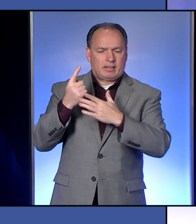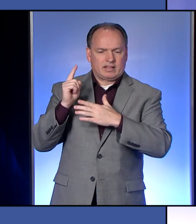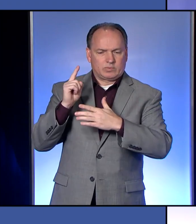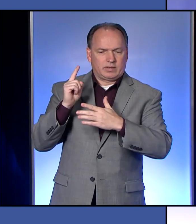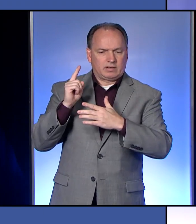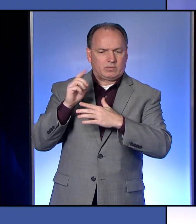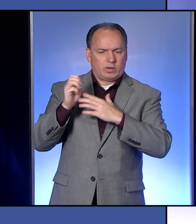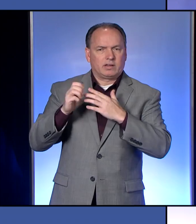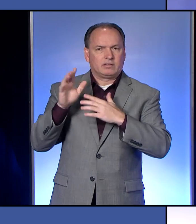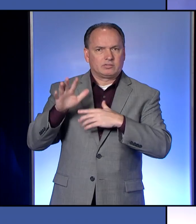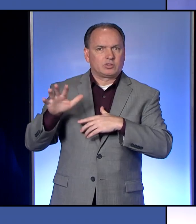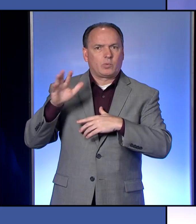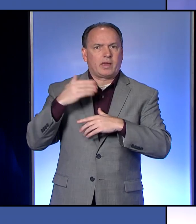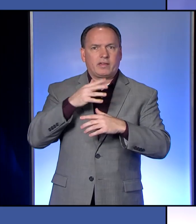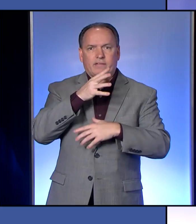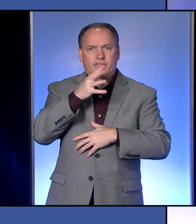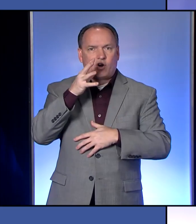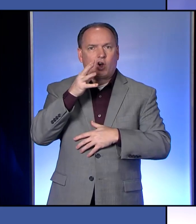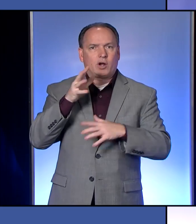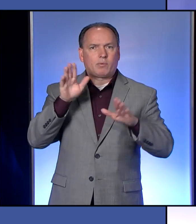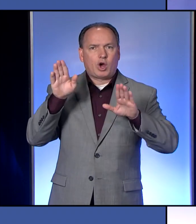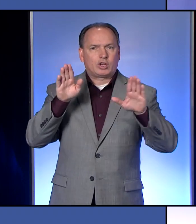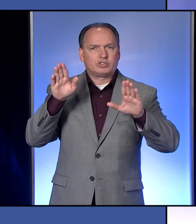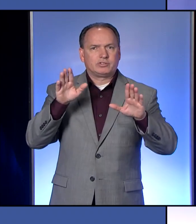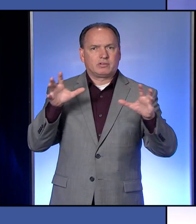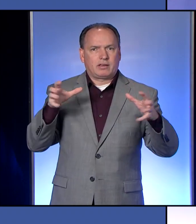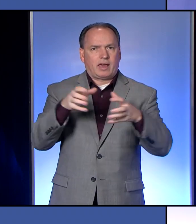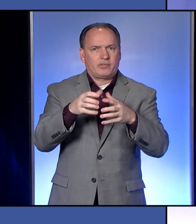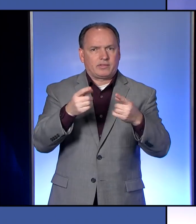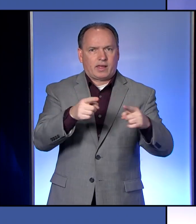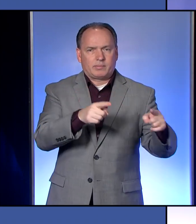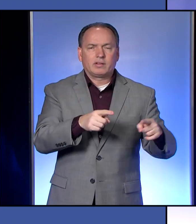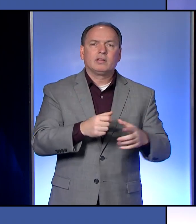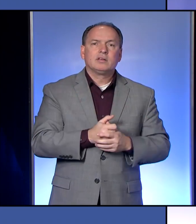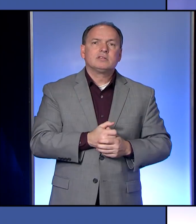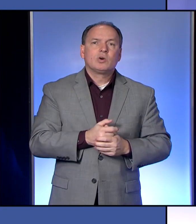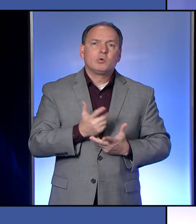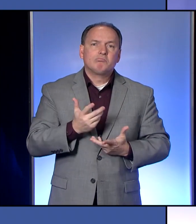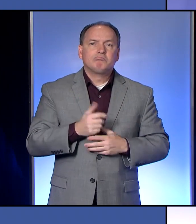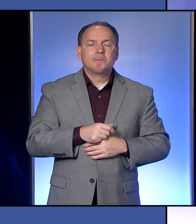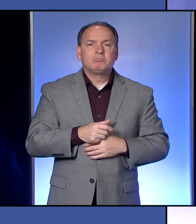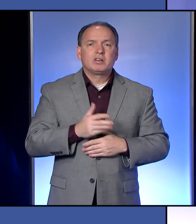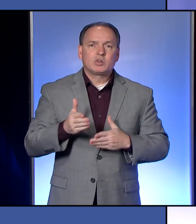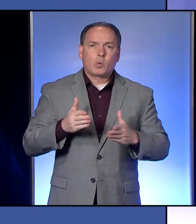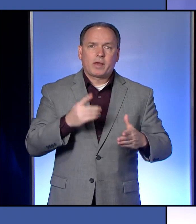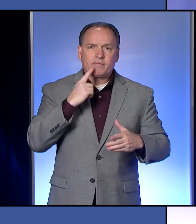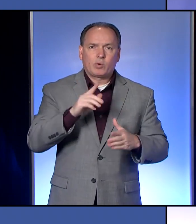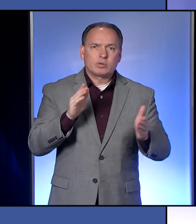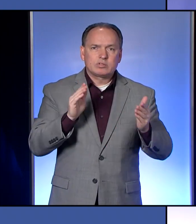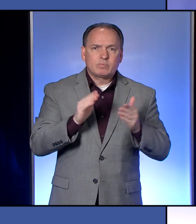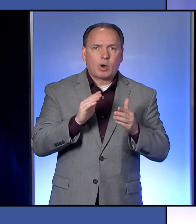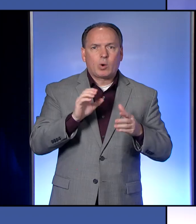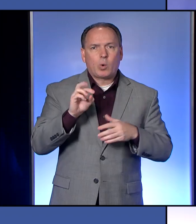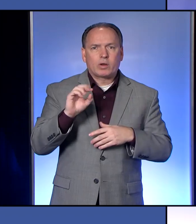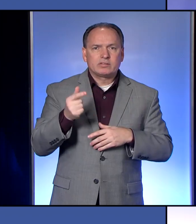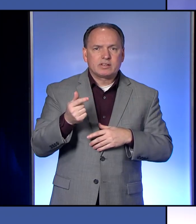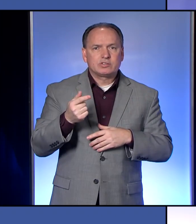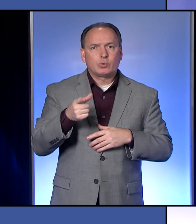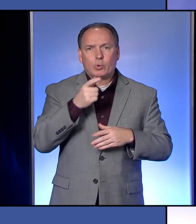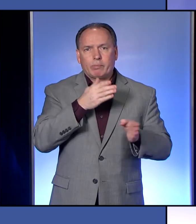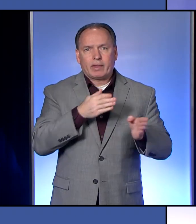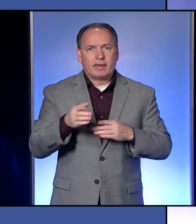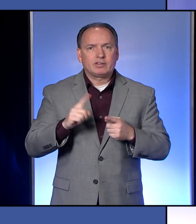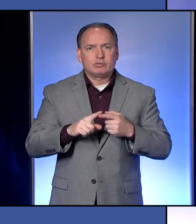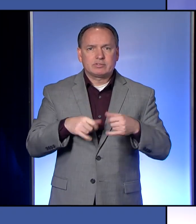we had that, uh, farm show gathering the auction that took place. So, is there a way for these smaller organizations who plan on